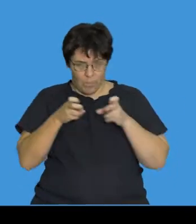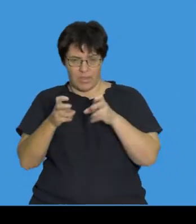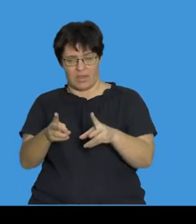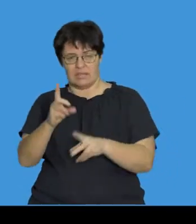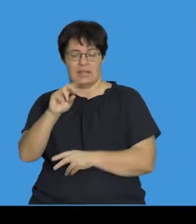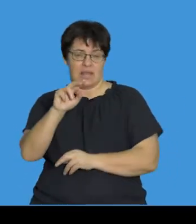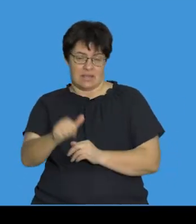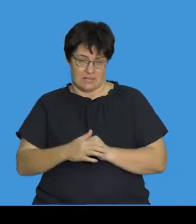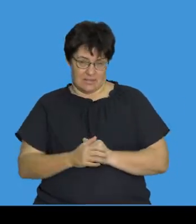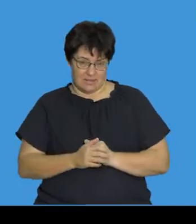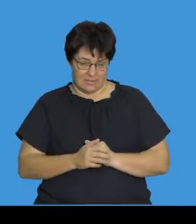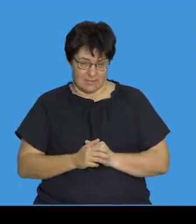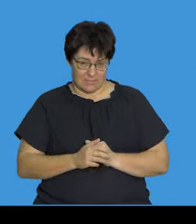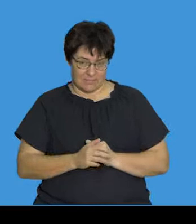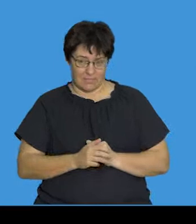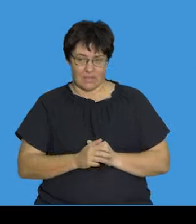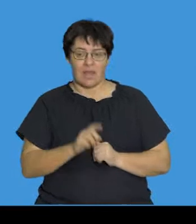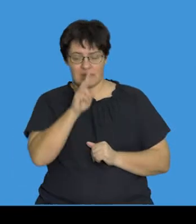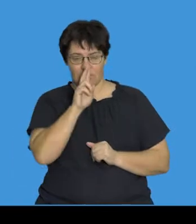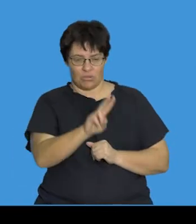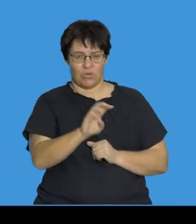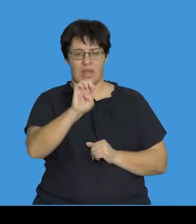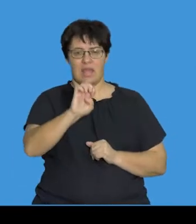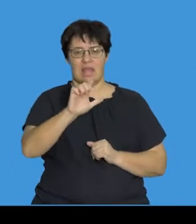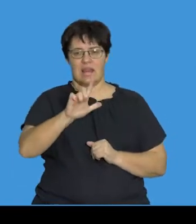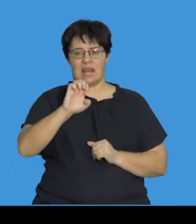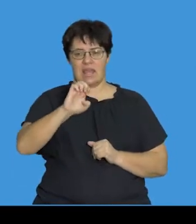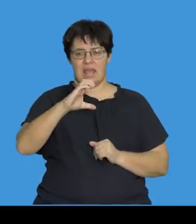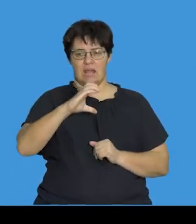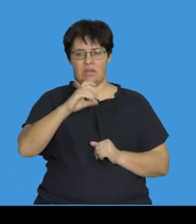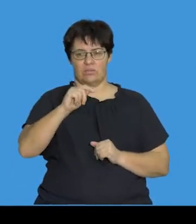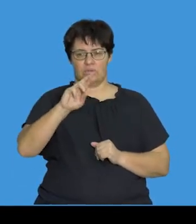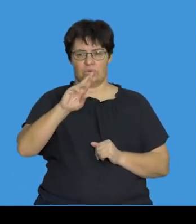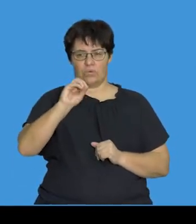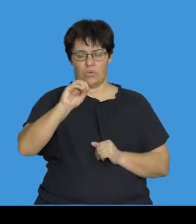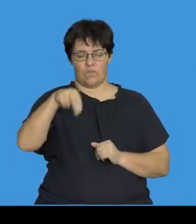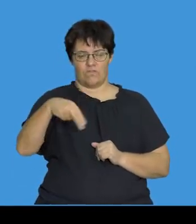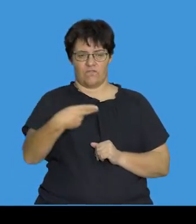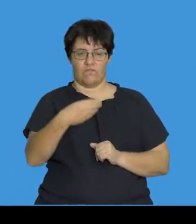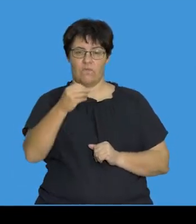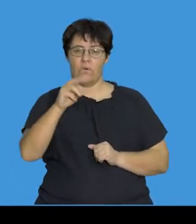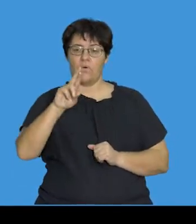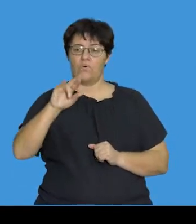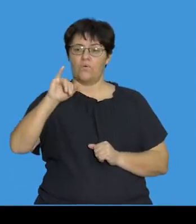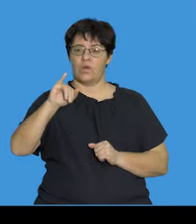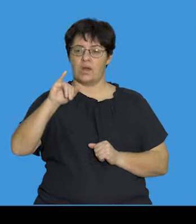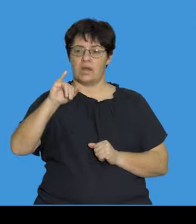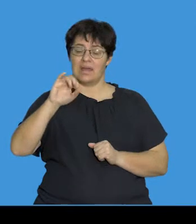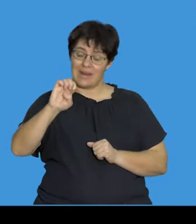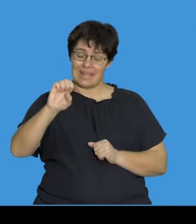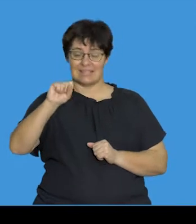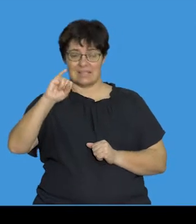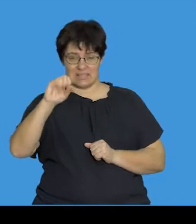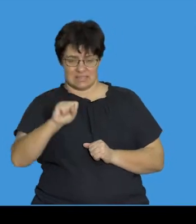And then we're going to look at the process of electrophoresis, which is using some form of electrical